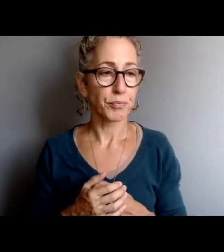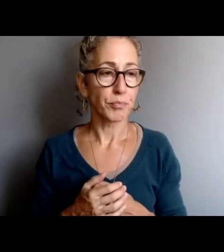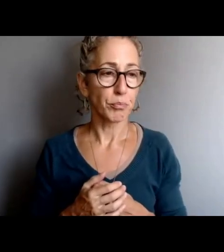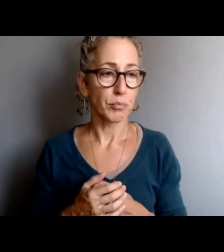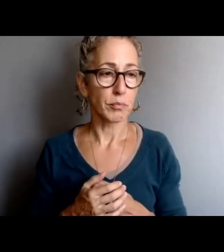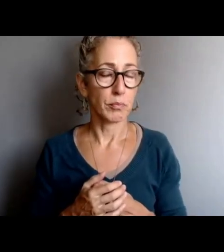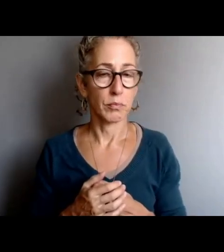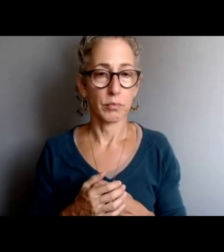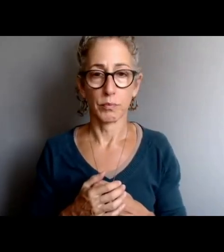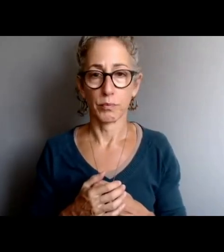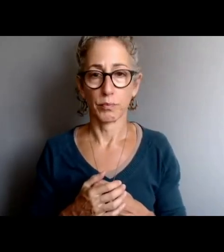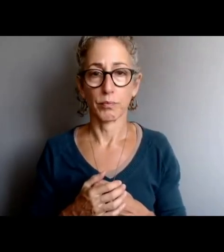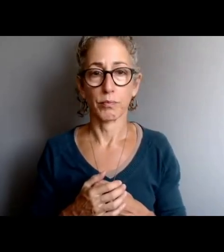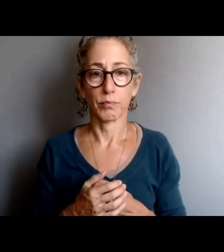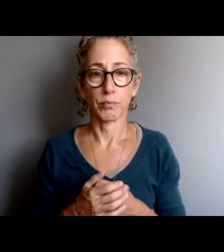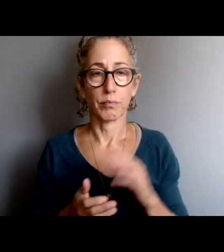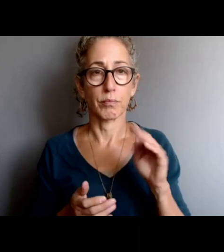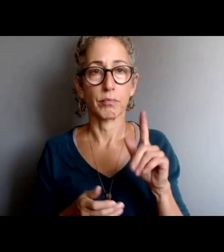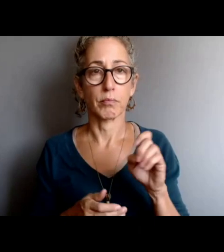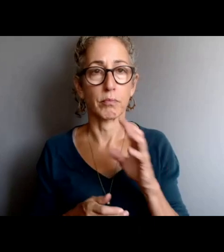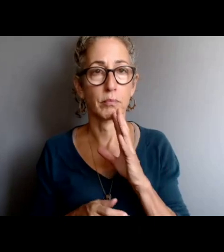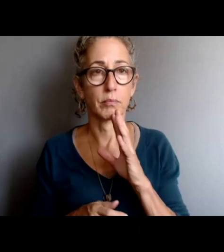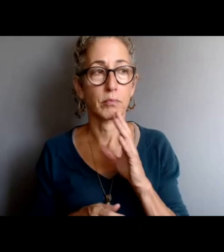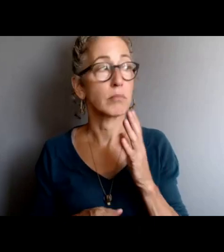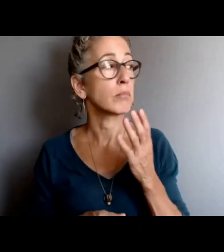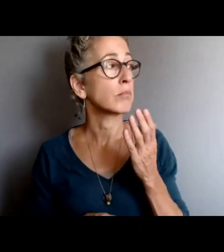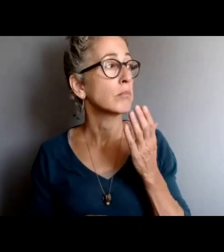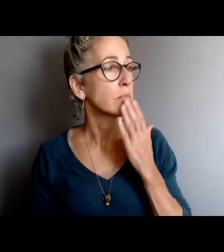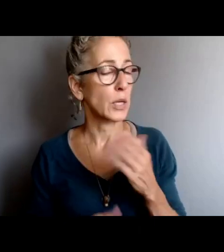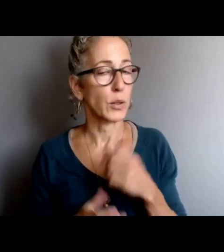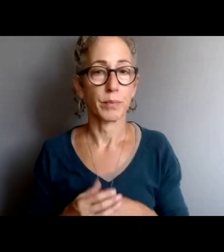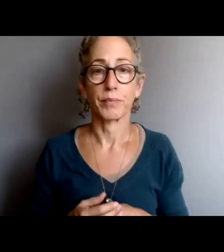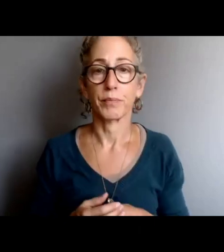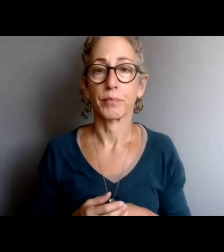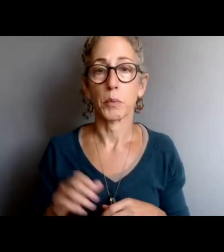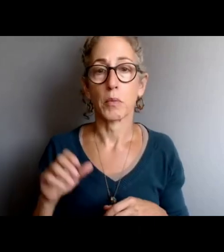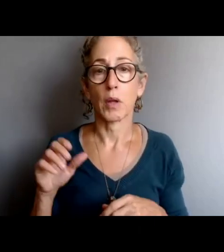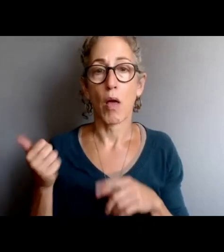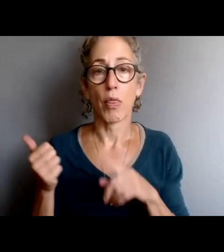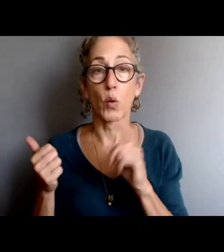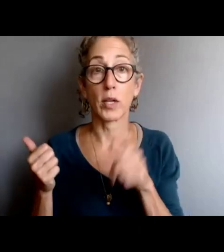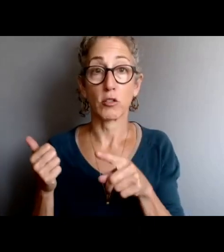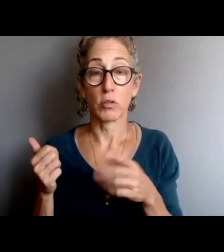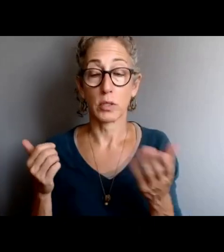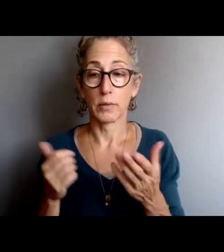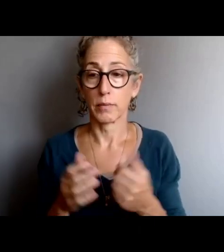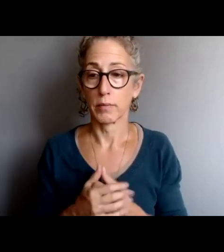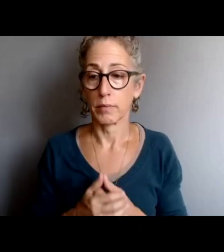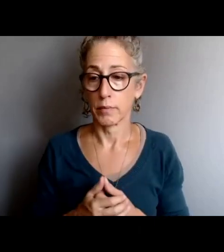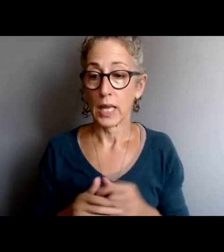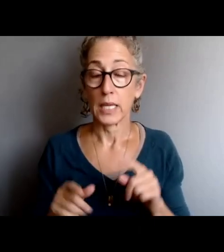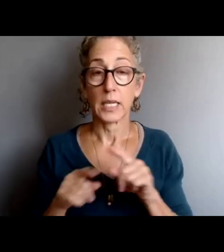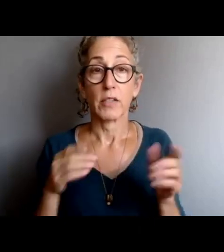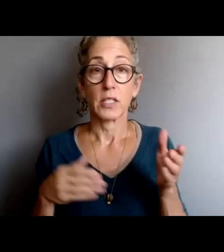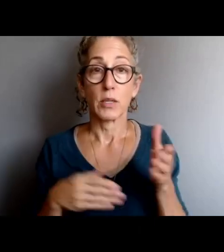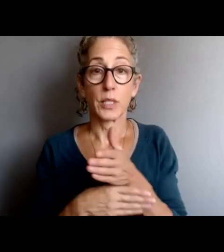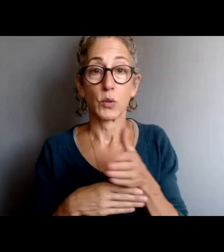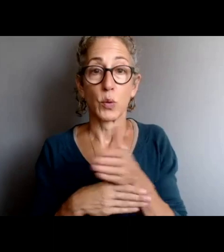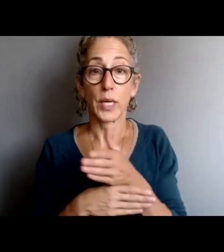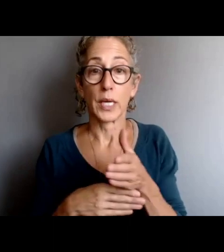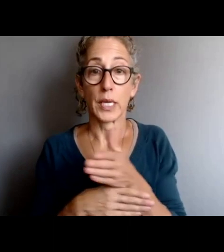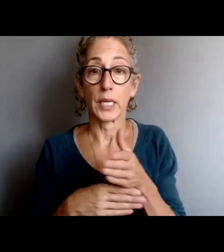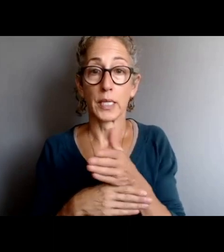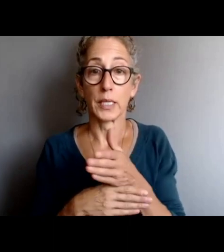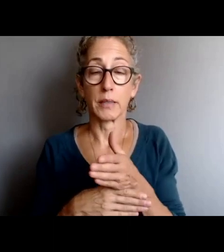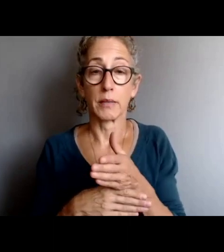Thank you so much, Chief. Another question that came in was the difference between preponderance versus clear and